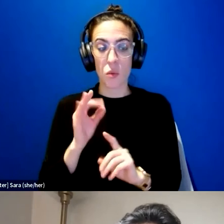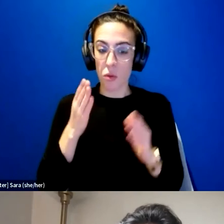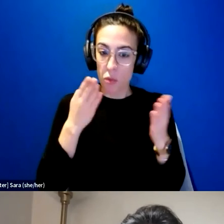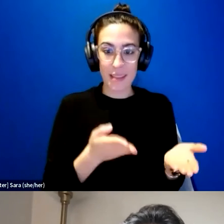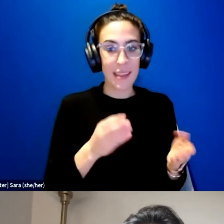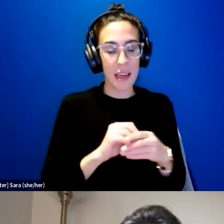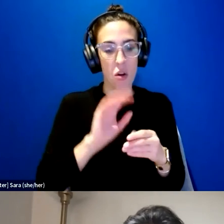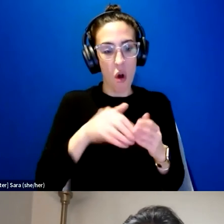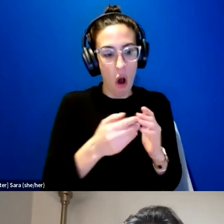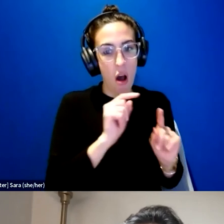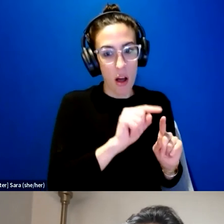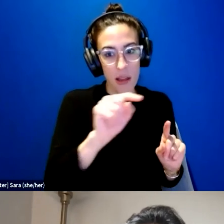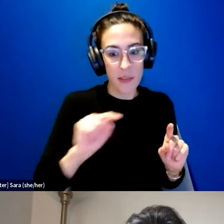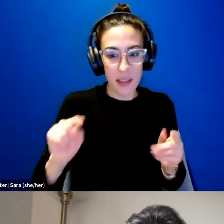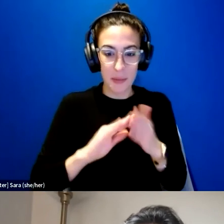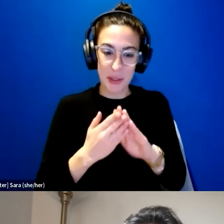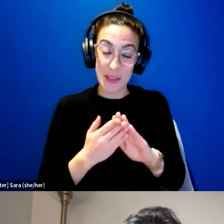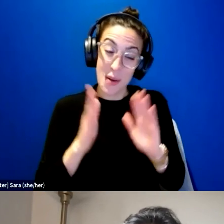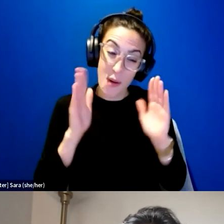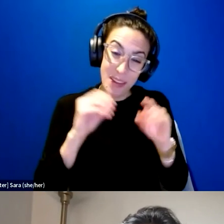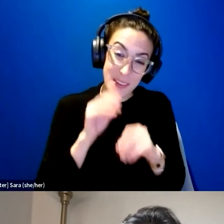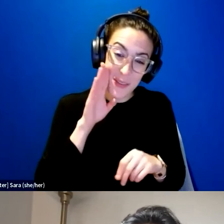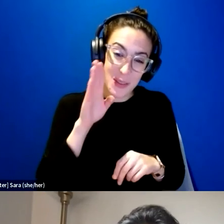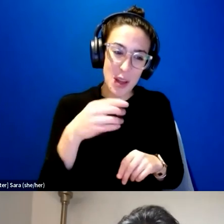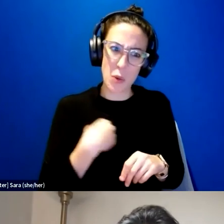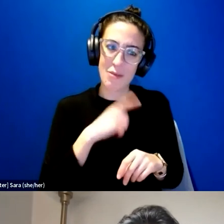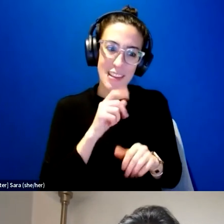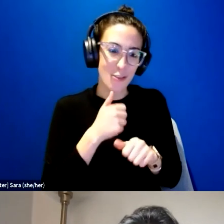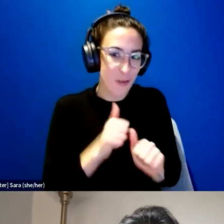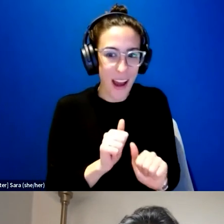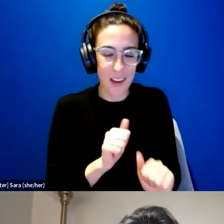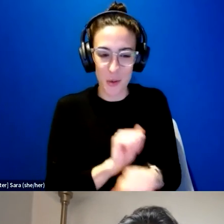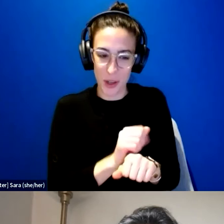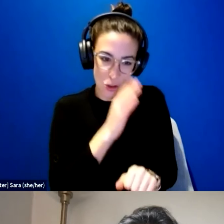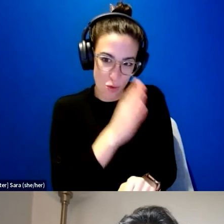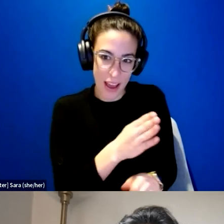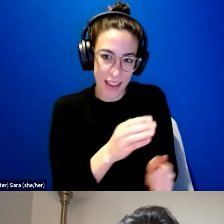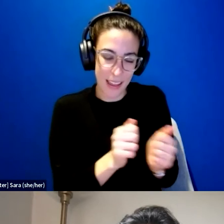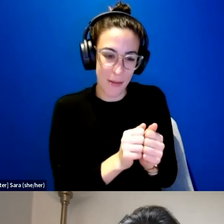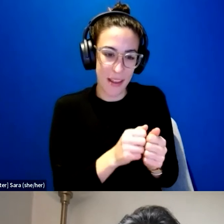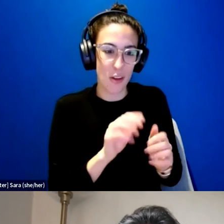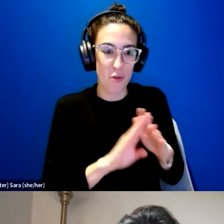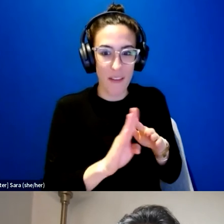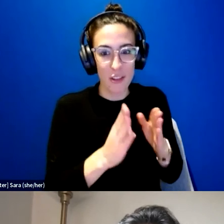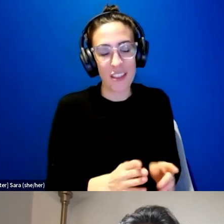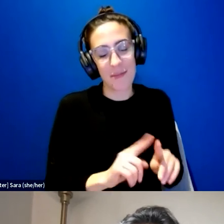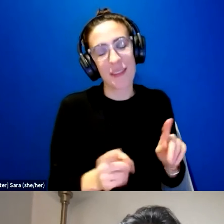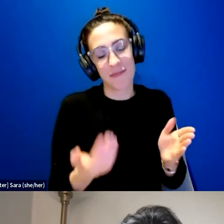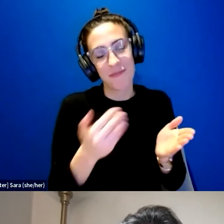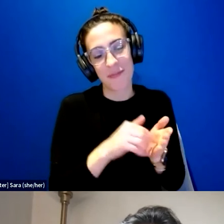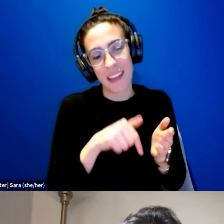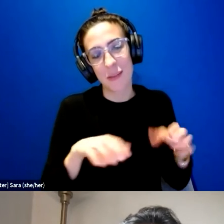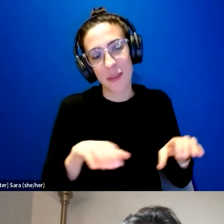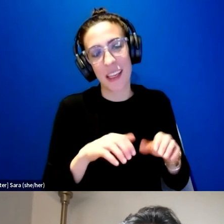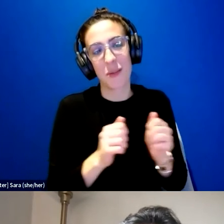hopefully in the future. And we really try to kind of work directly with refugees. But of course, this study was also done during COVID. And Zalika did a lot of work in